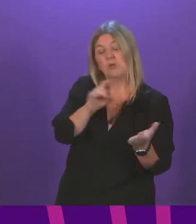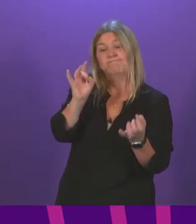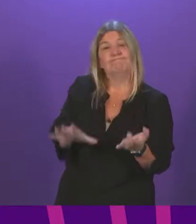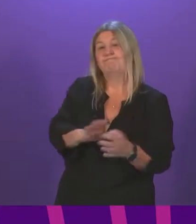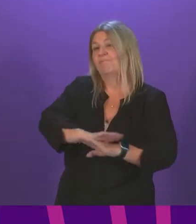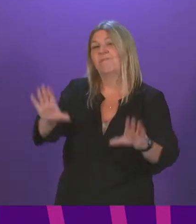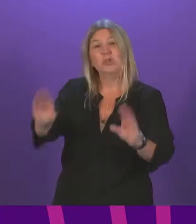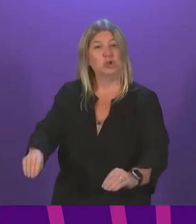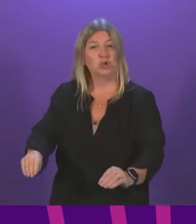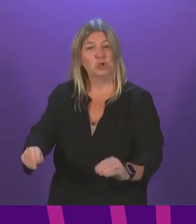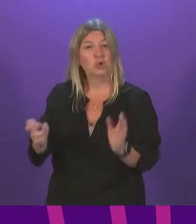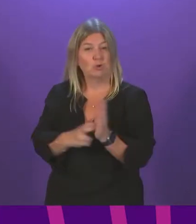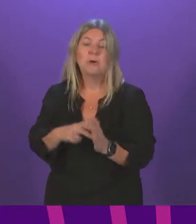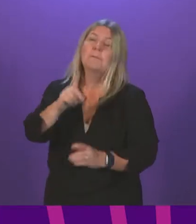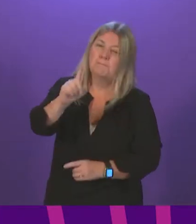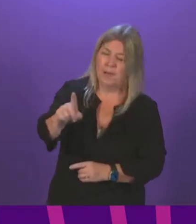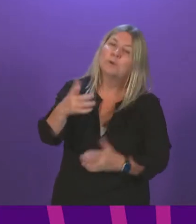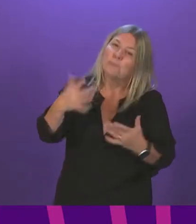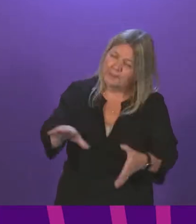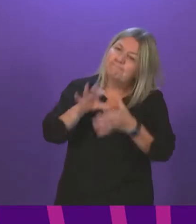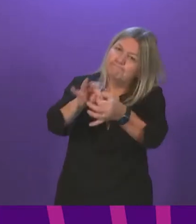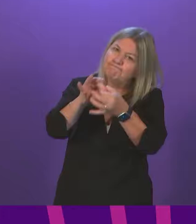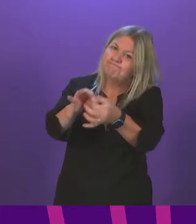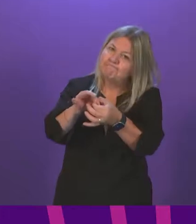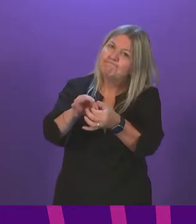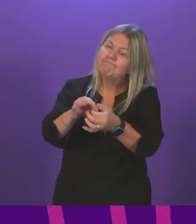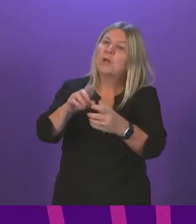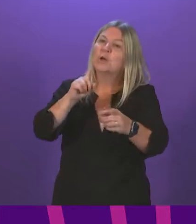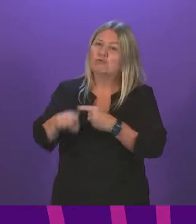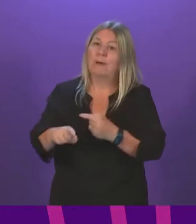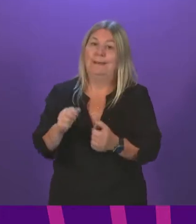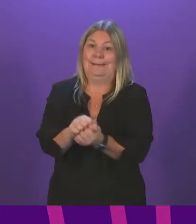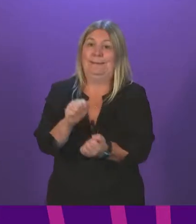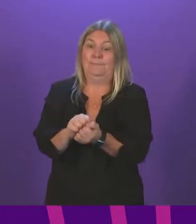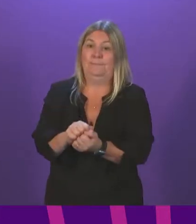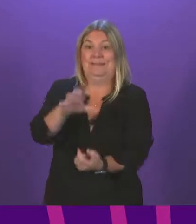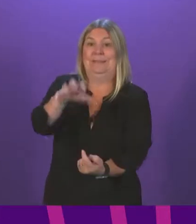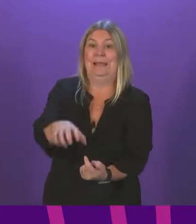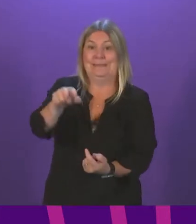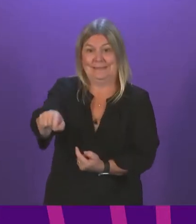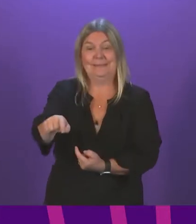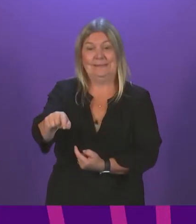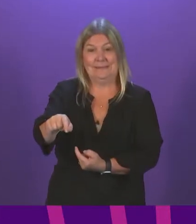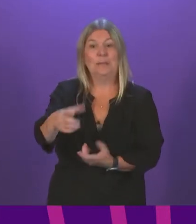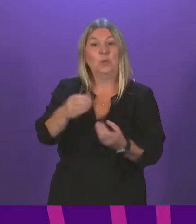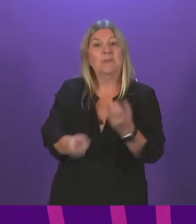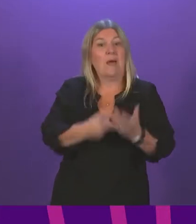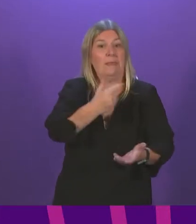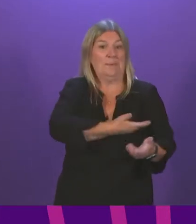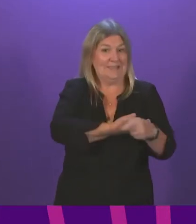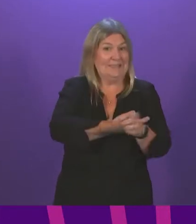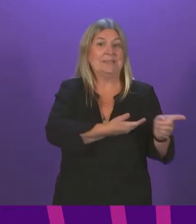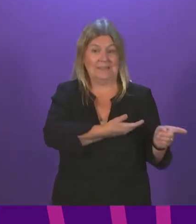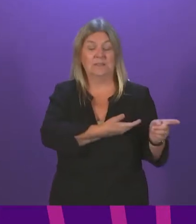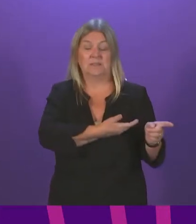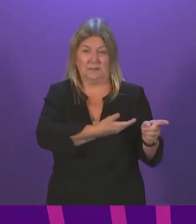We're currently working with Valneva to secure the future of the site, and the Minister for Business, Trade, Tourism and Enterprise, Ivan McKee, will